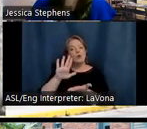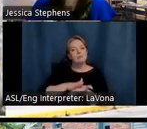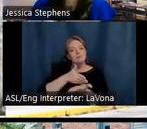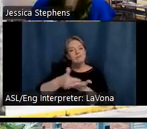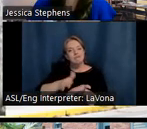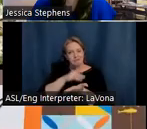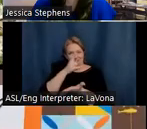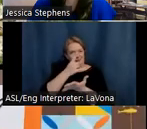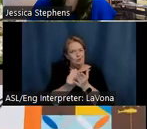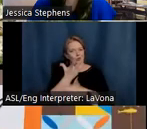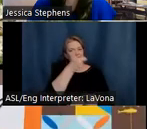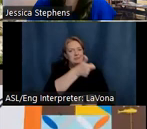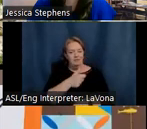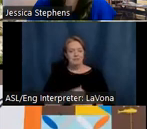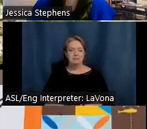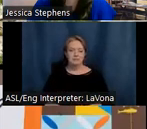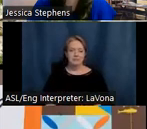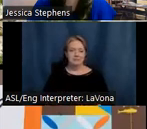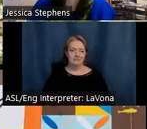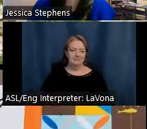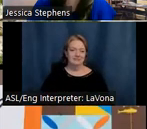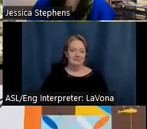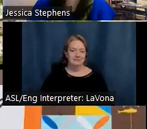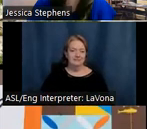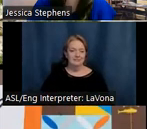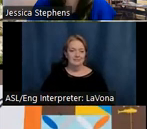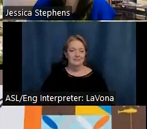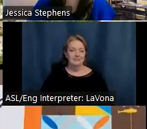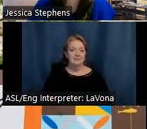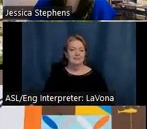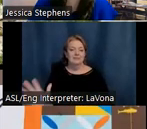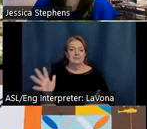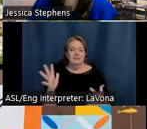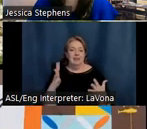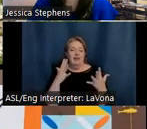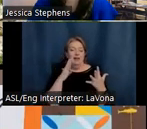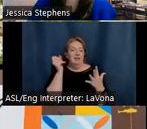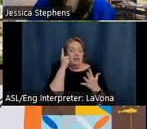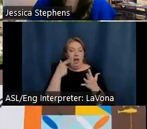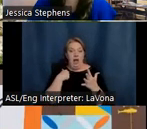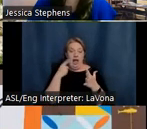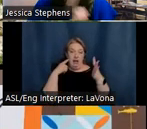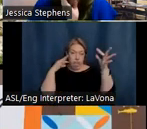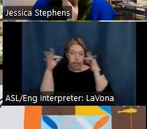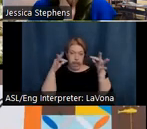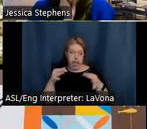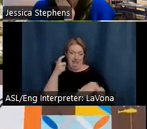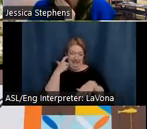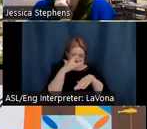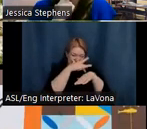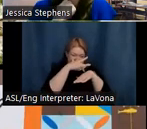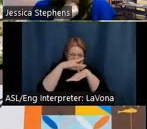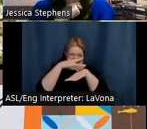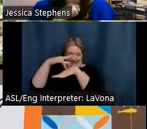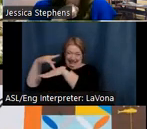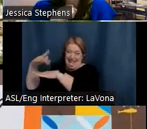Having embraced the many, many, and barely scratched the surface delights of Nashville, Bloomington, which also plays